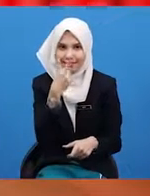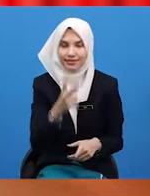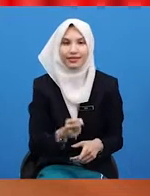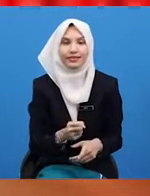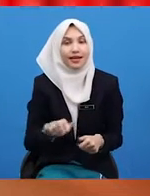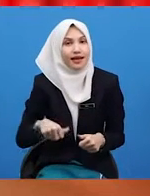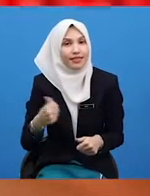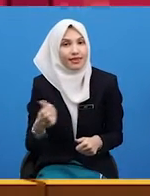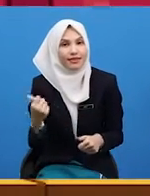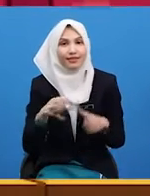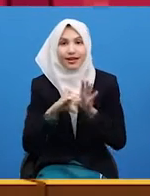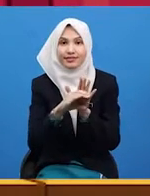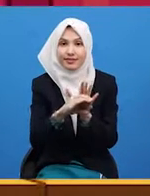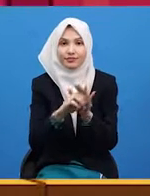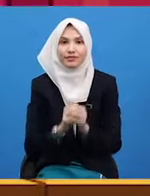example.